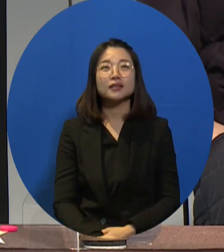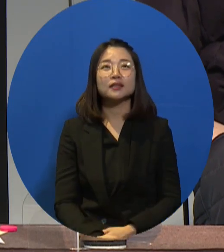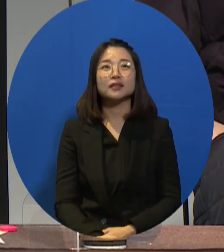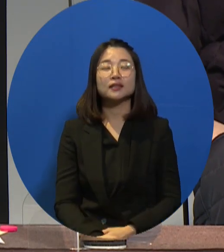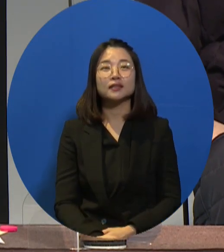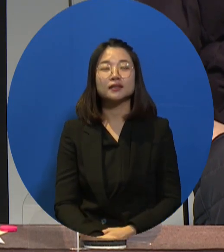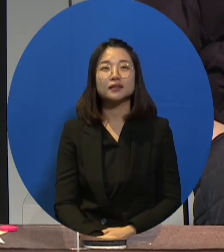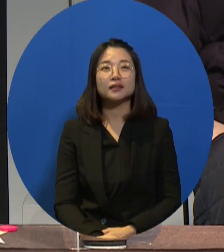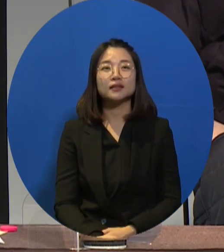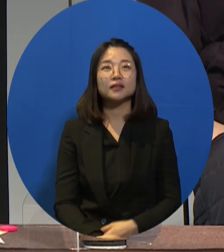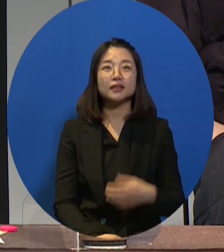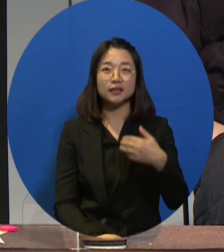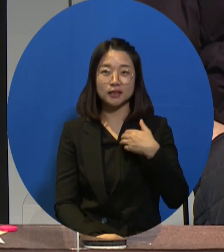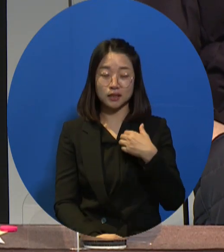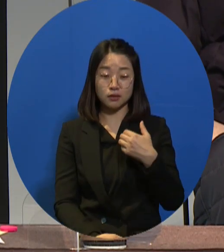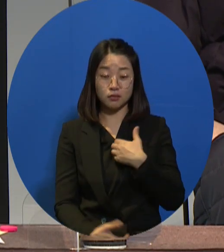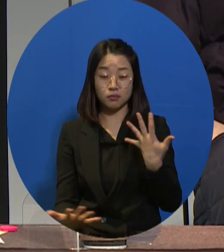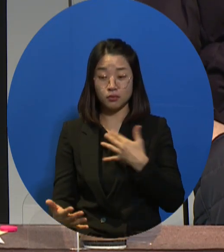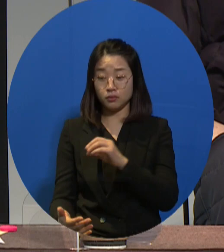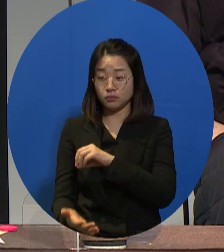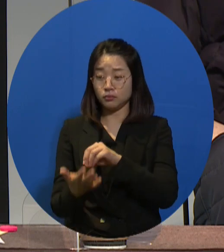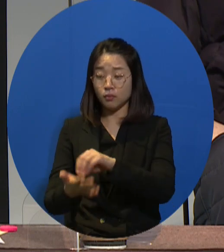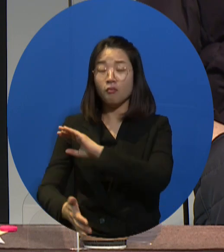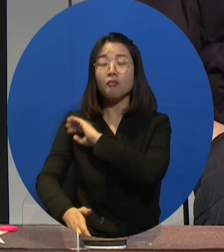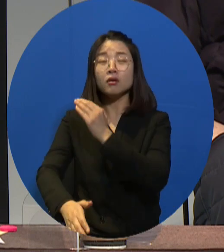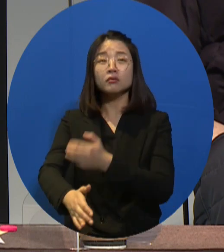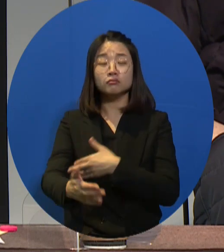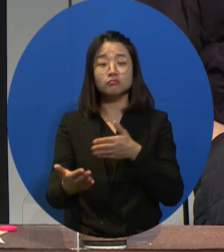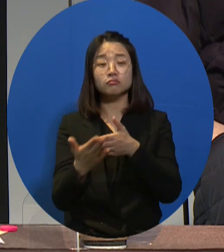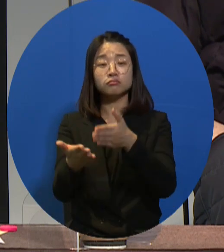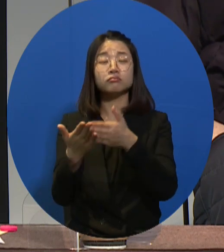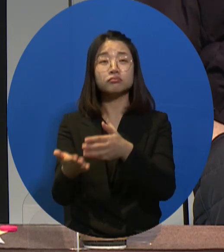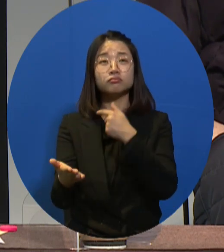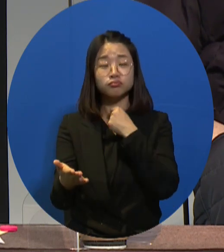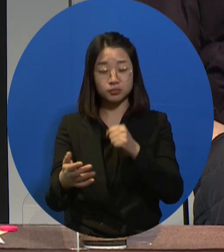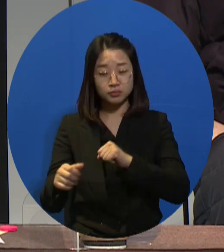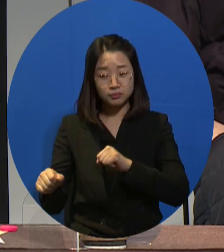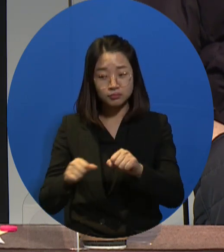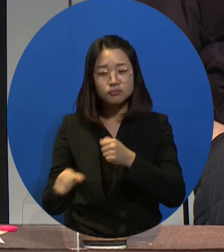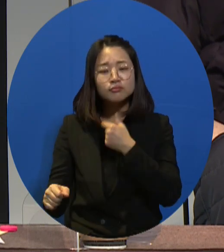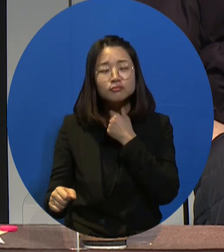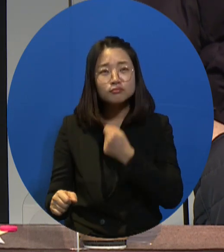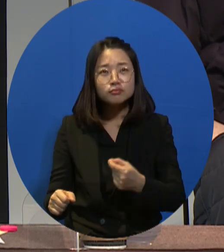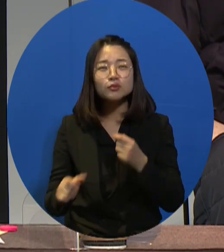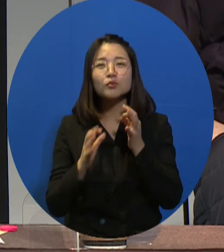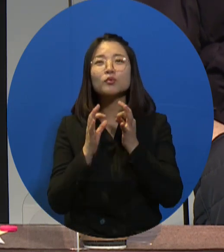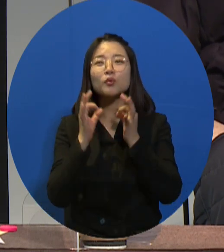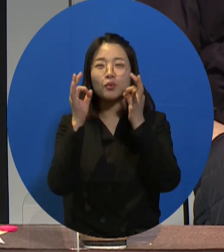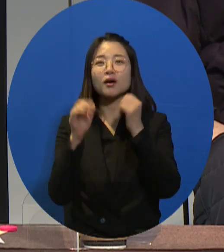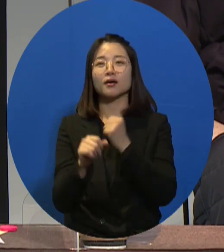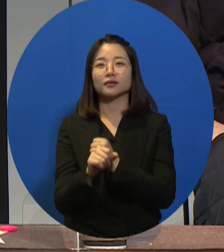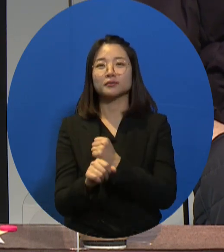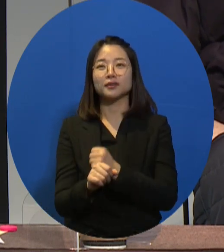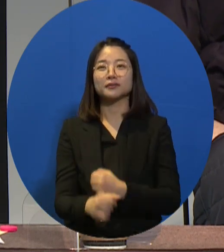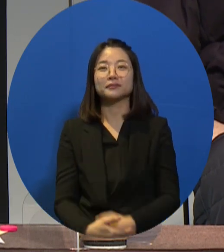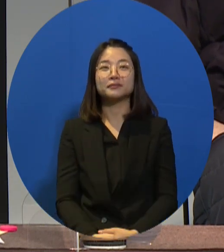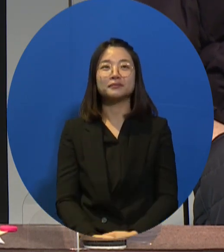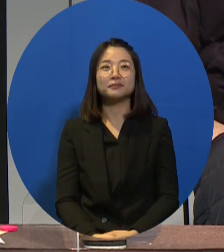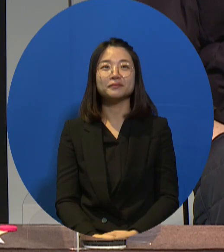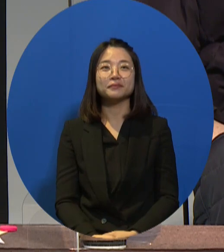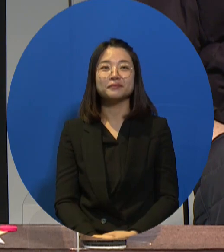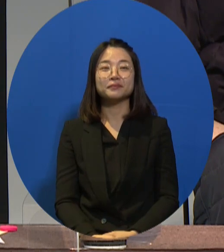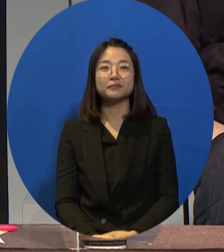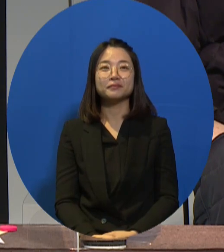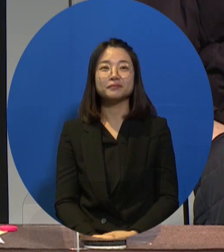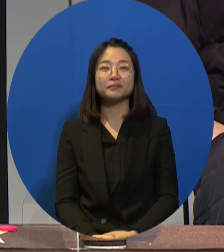entail more productivity and more efficiency, I don't know what more I can do. So instead, I would have to try to work on what